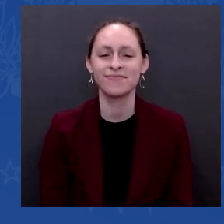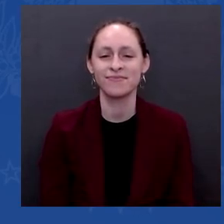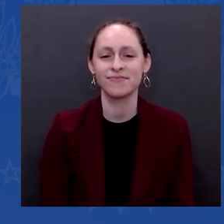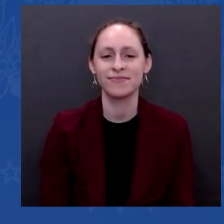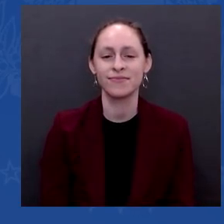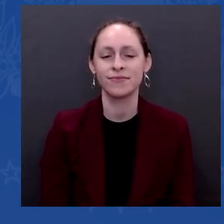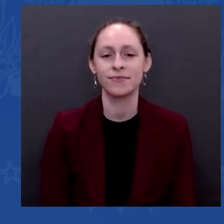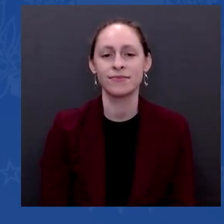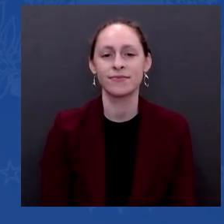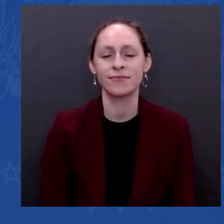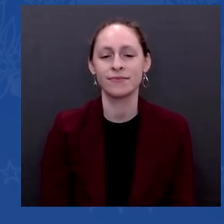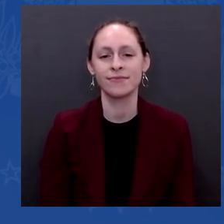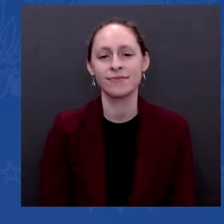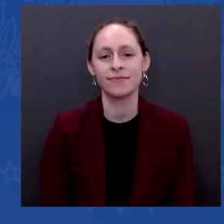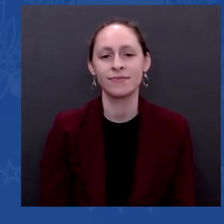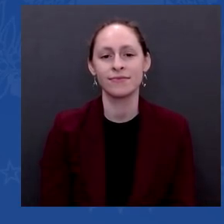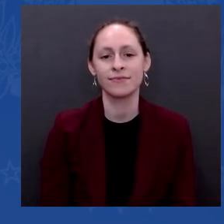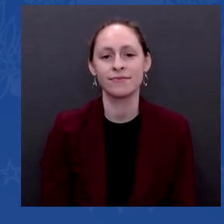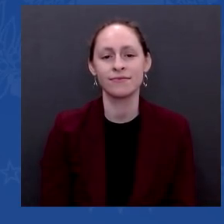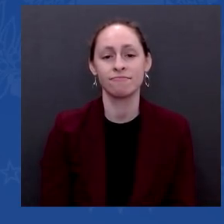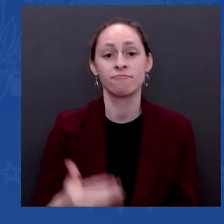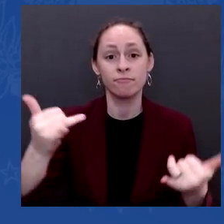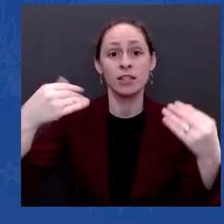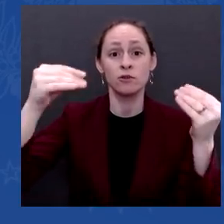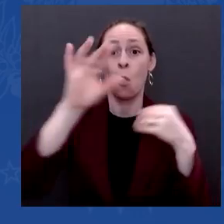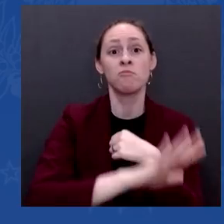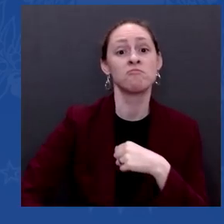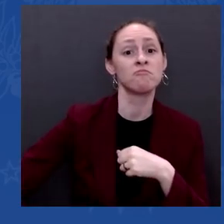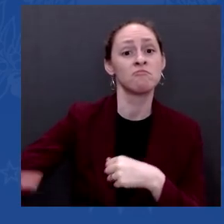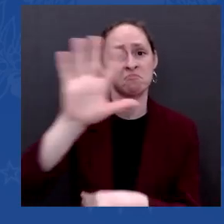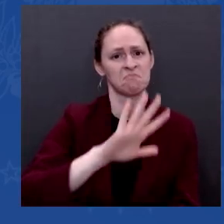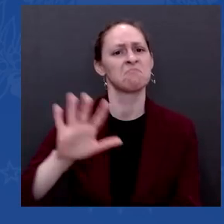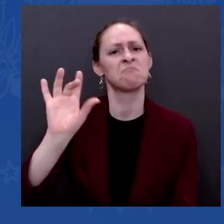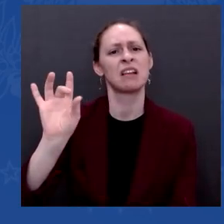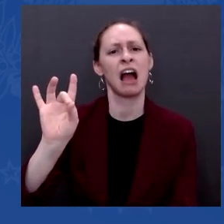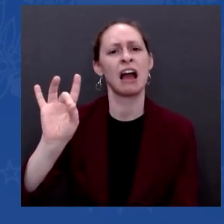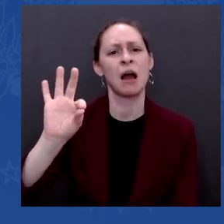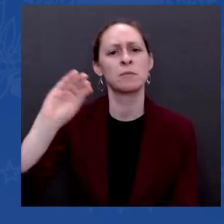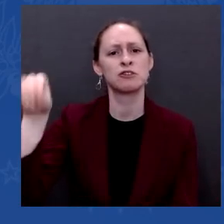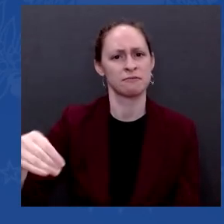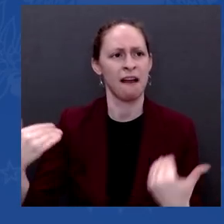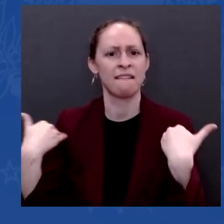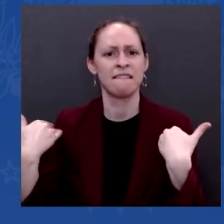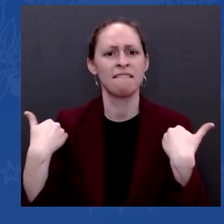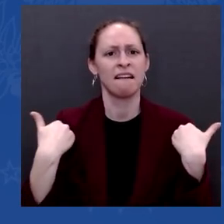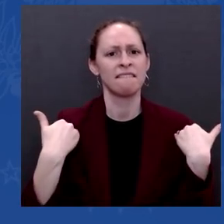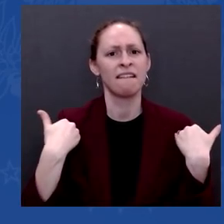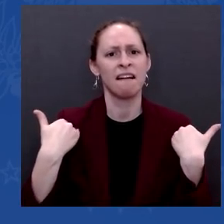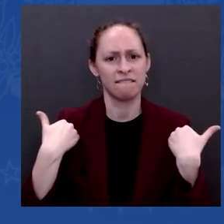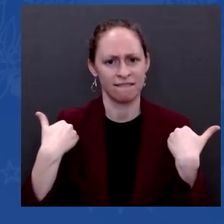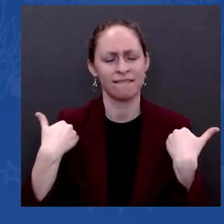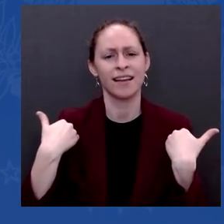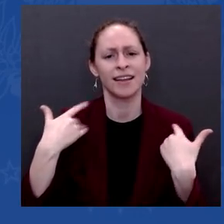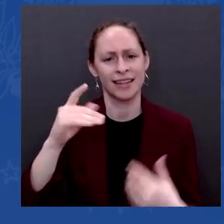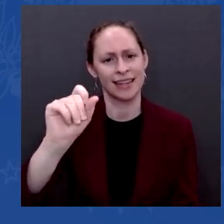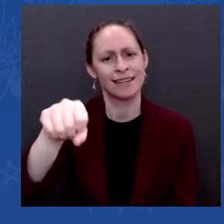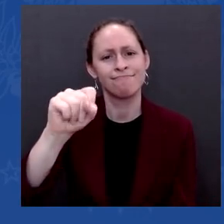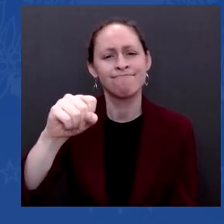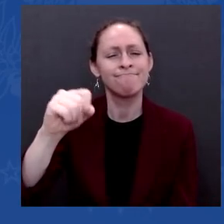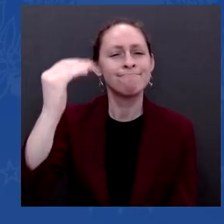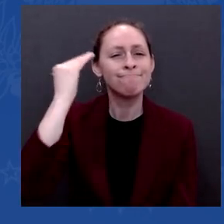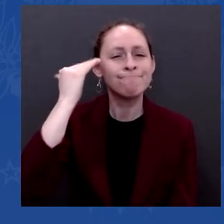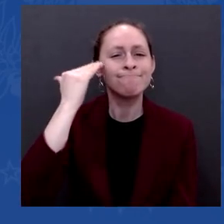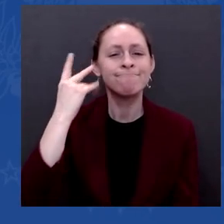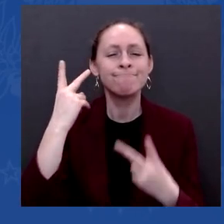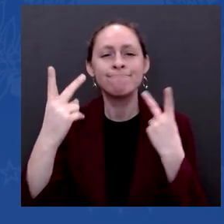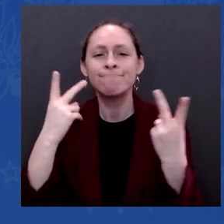before the pandemic. I often see empty shelves being shown on television. 89 percent are full, which is